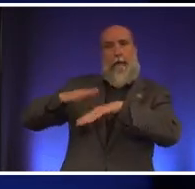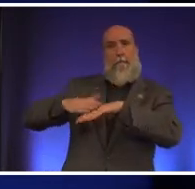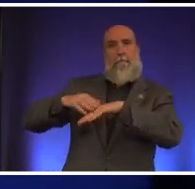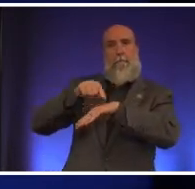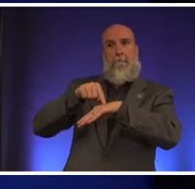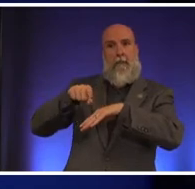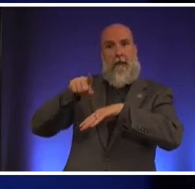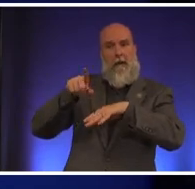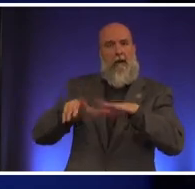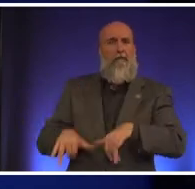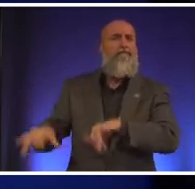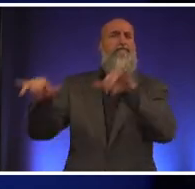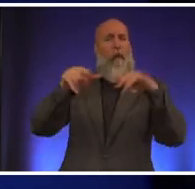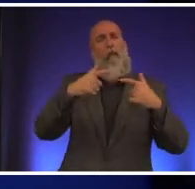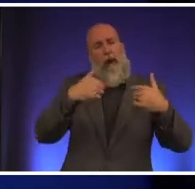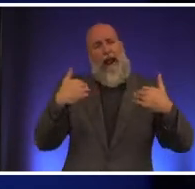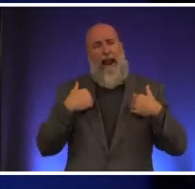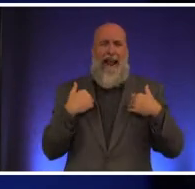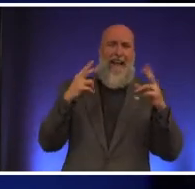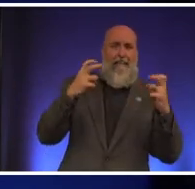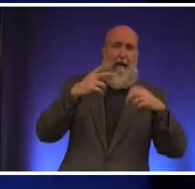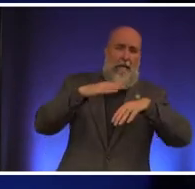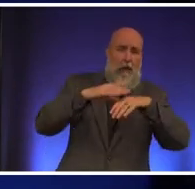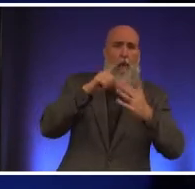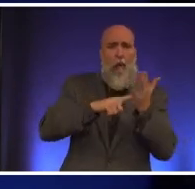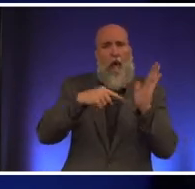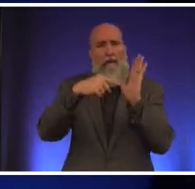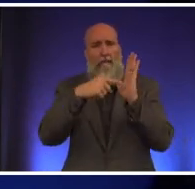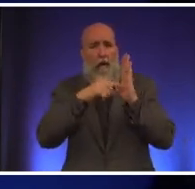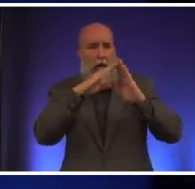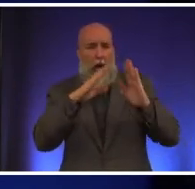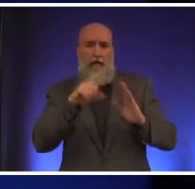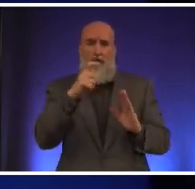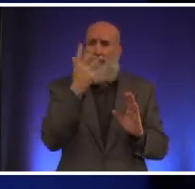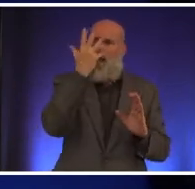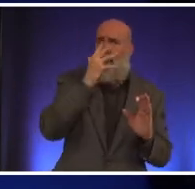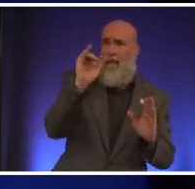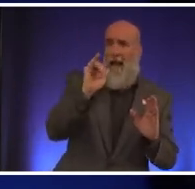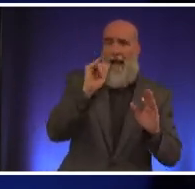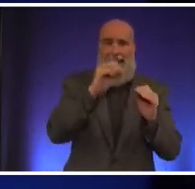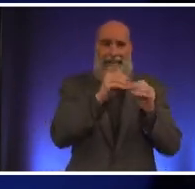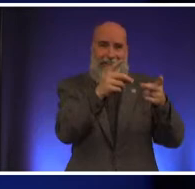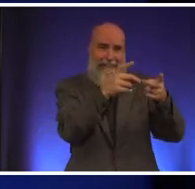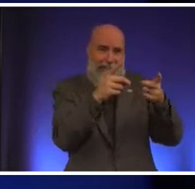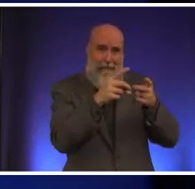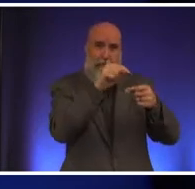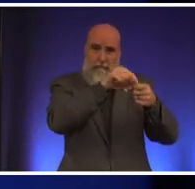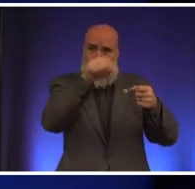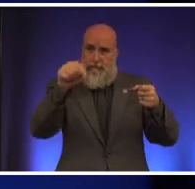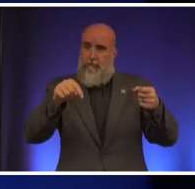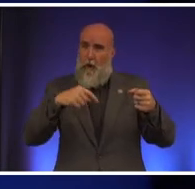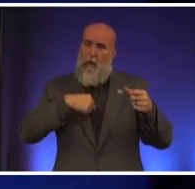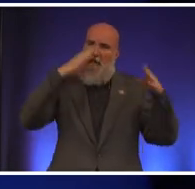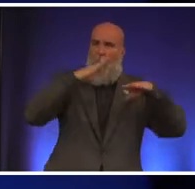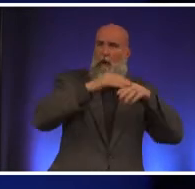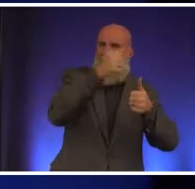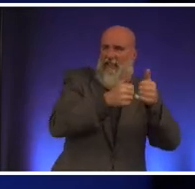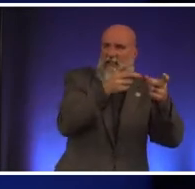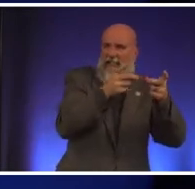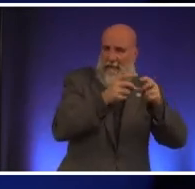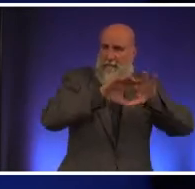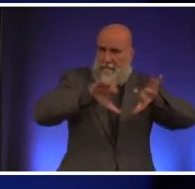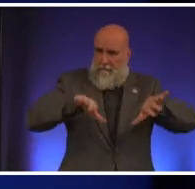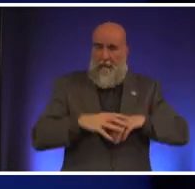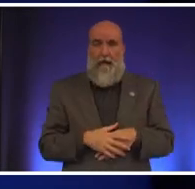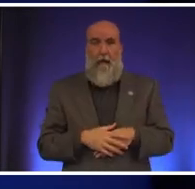really do we have a baseline for what affordable housing ought to be in district by district with a focus on district and